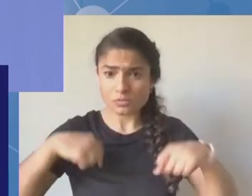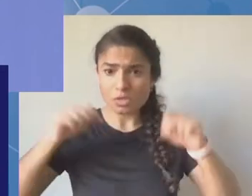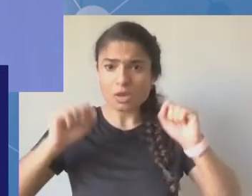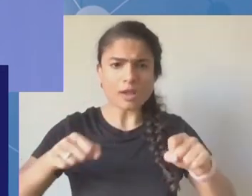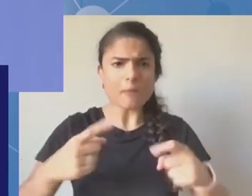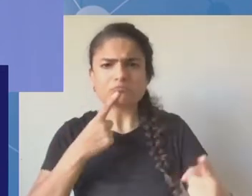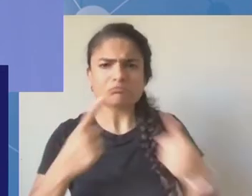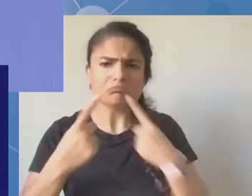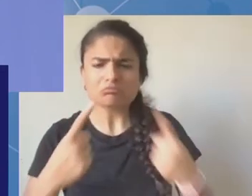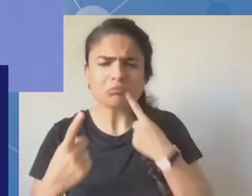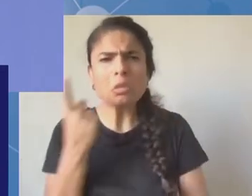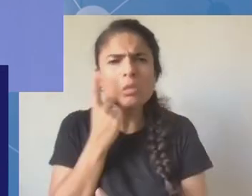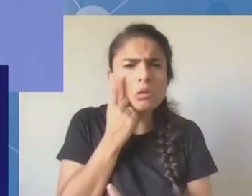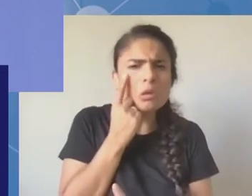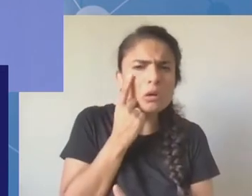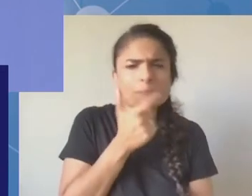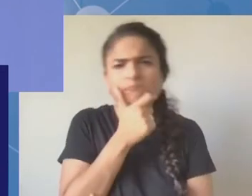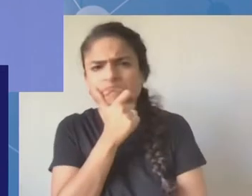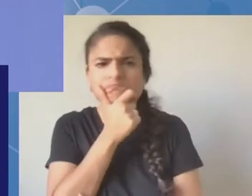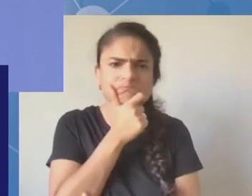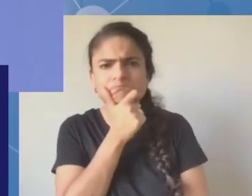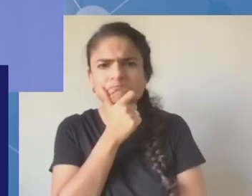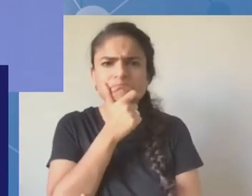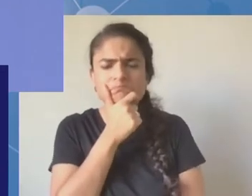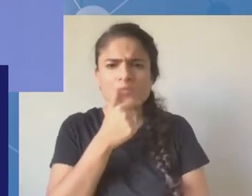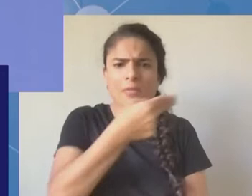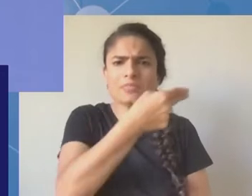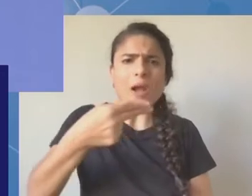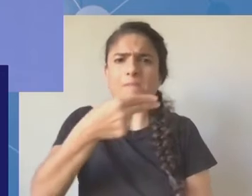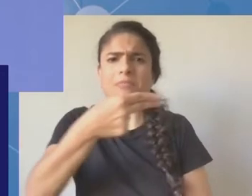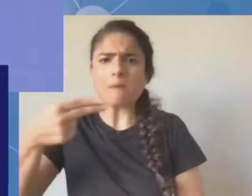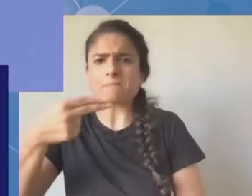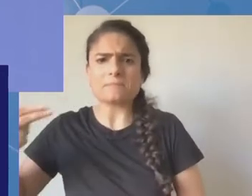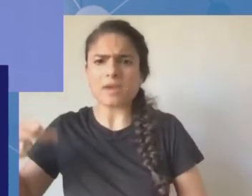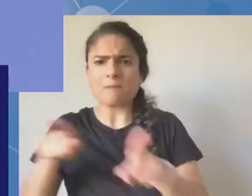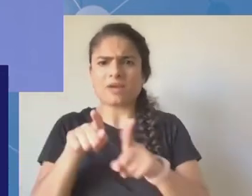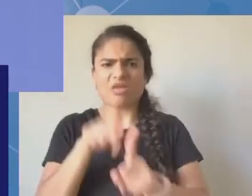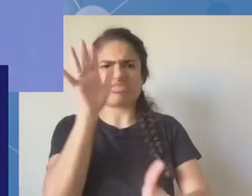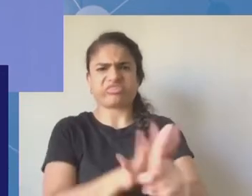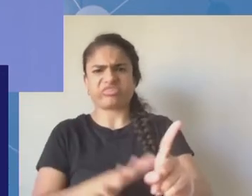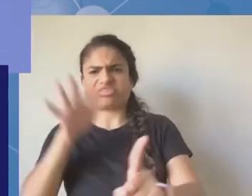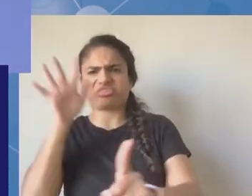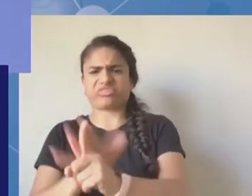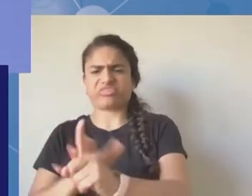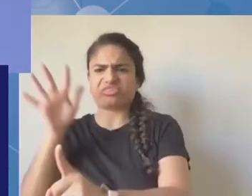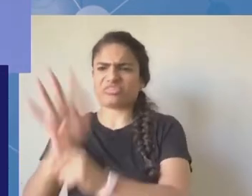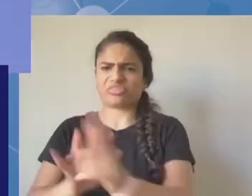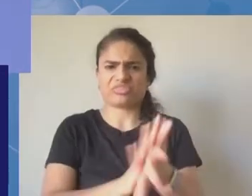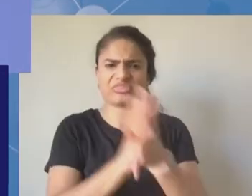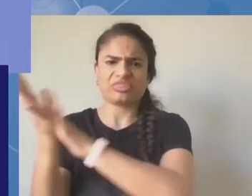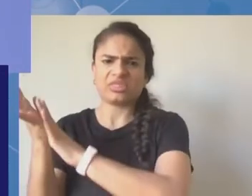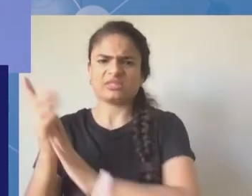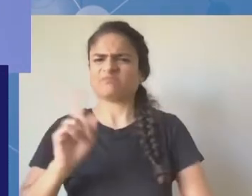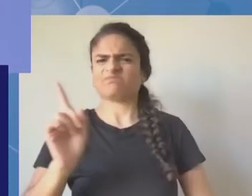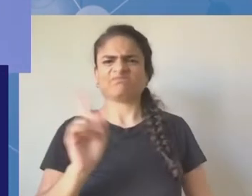shaming as such. We would like to invite all stakeholders to come in from both sides and to hear all